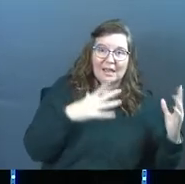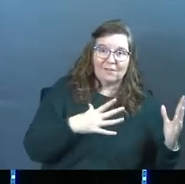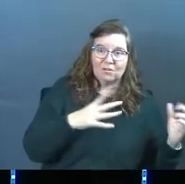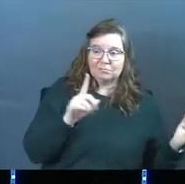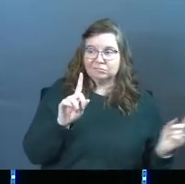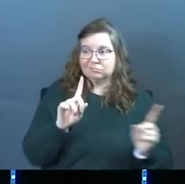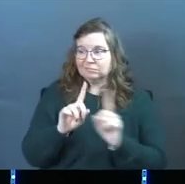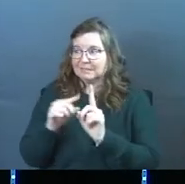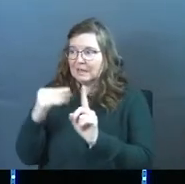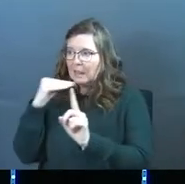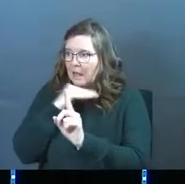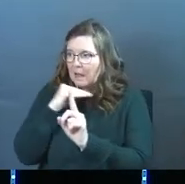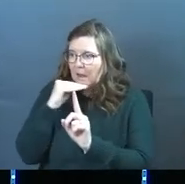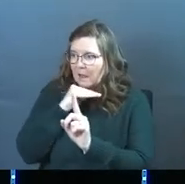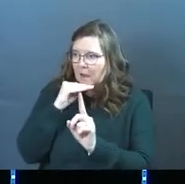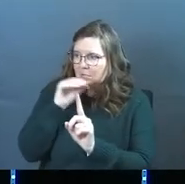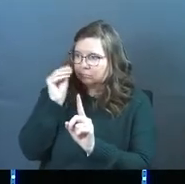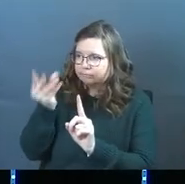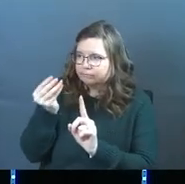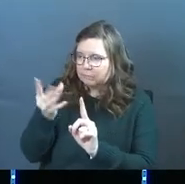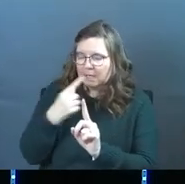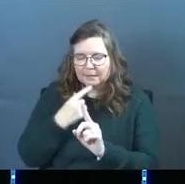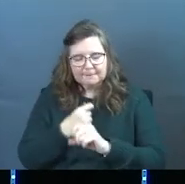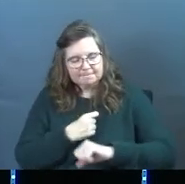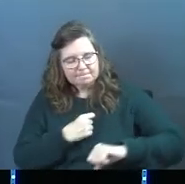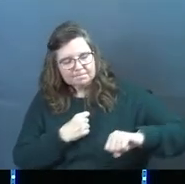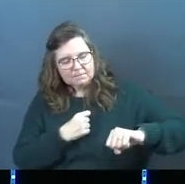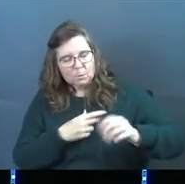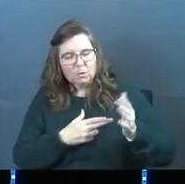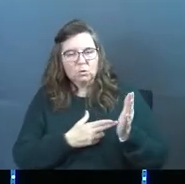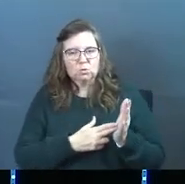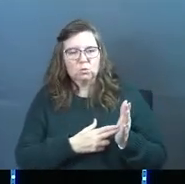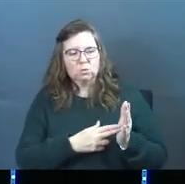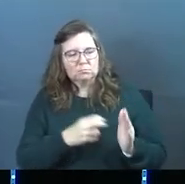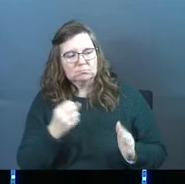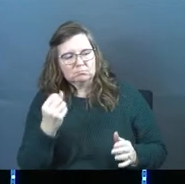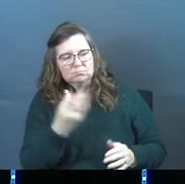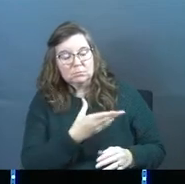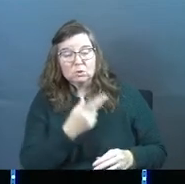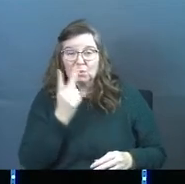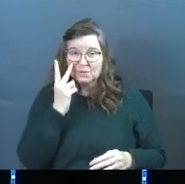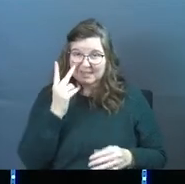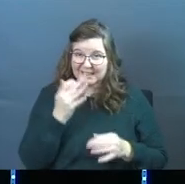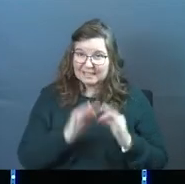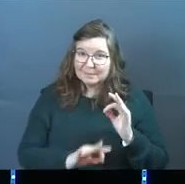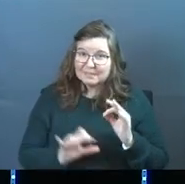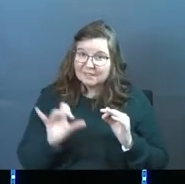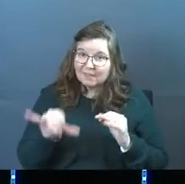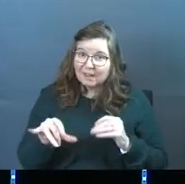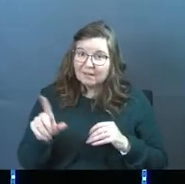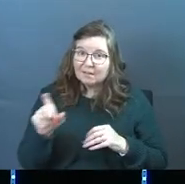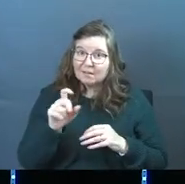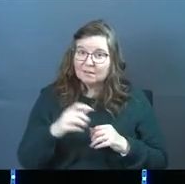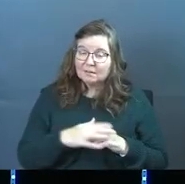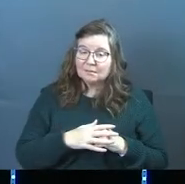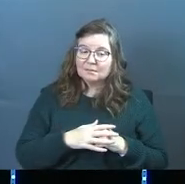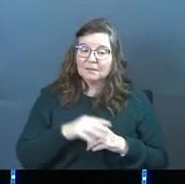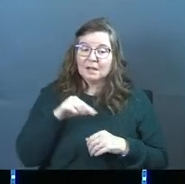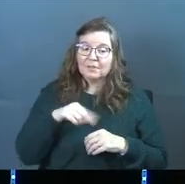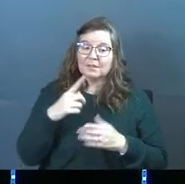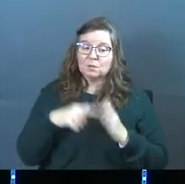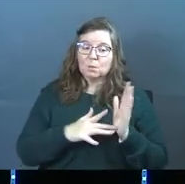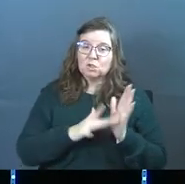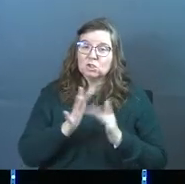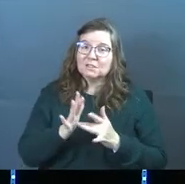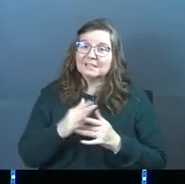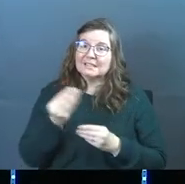telling him lies, and him combating it with the truth. Do you see the simplicity of it? And this